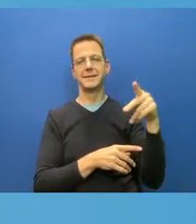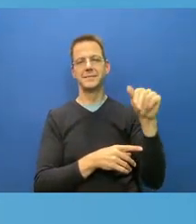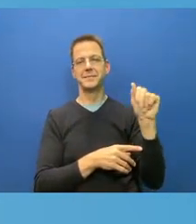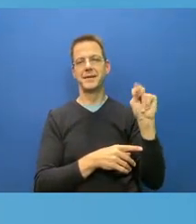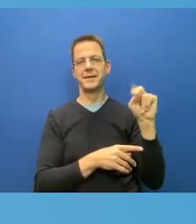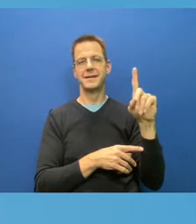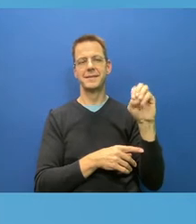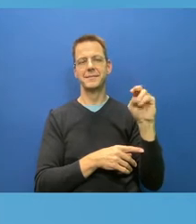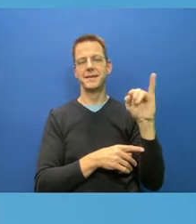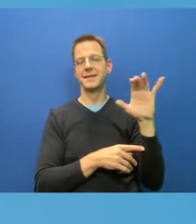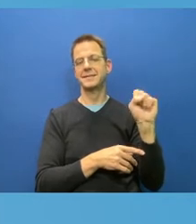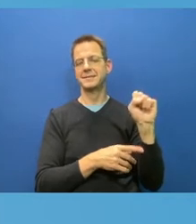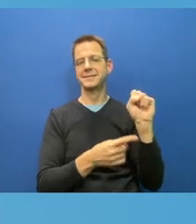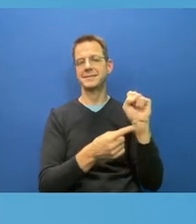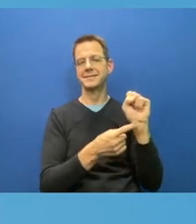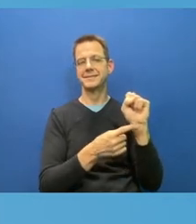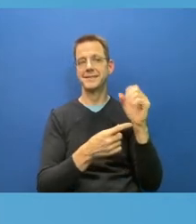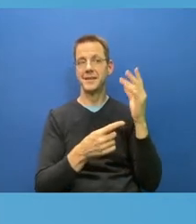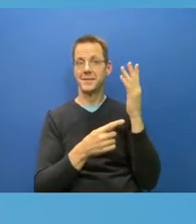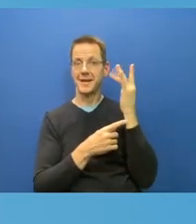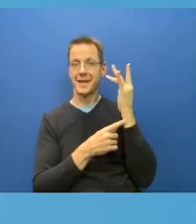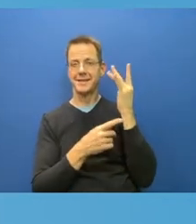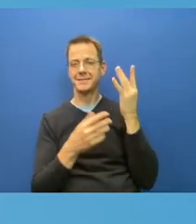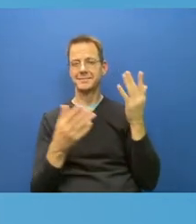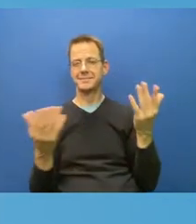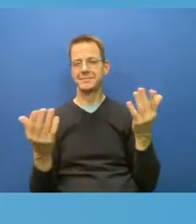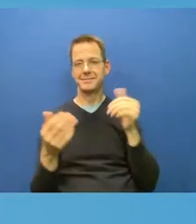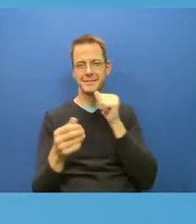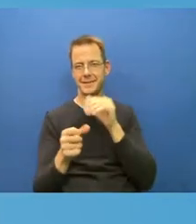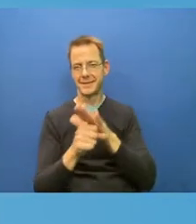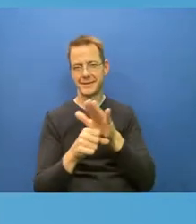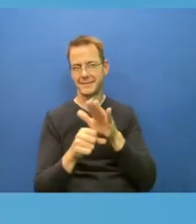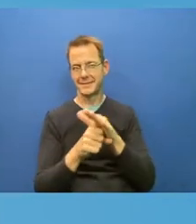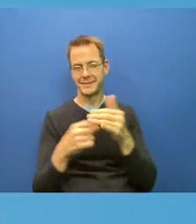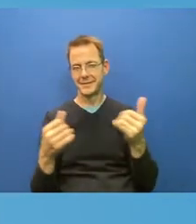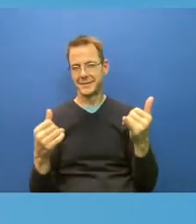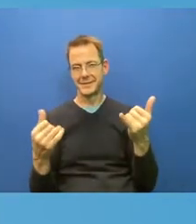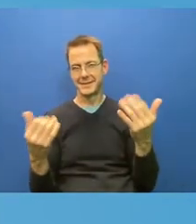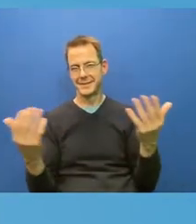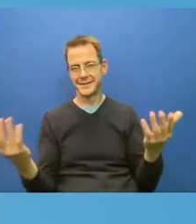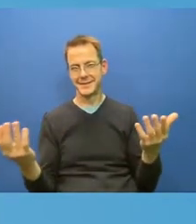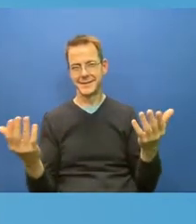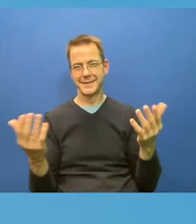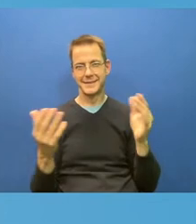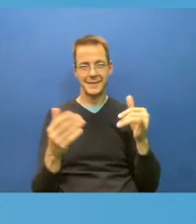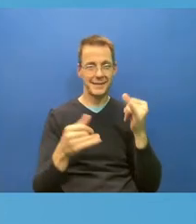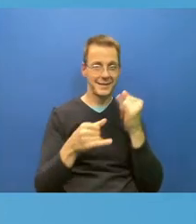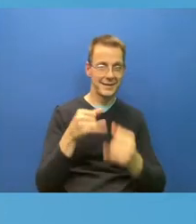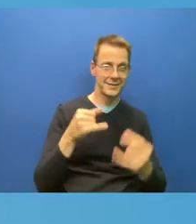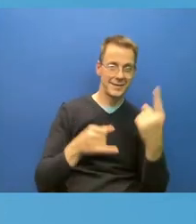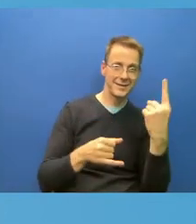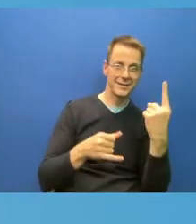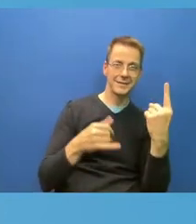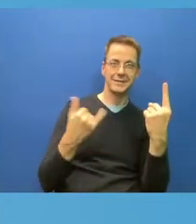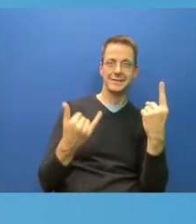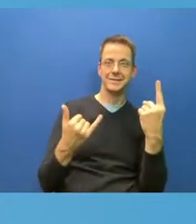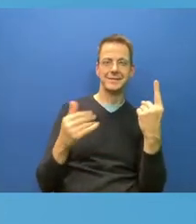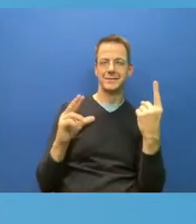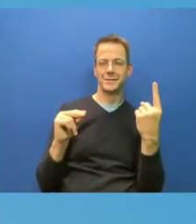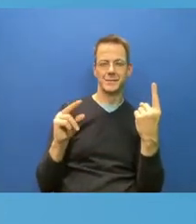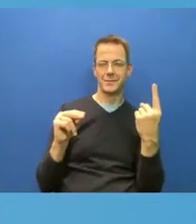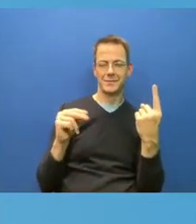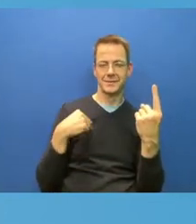lifetimes. And investing in ventilation and safe indoor air is our version of what our